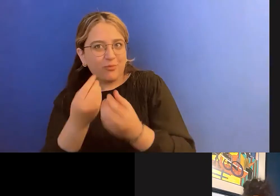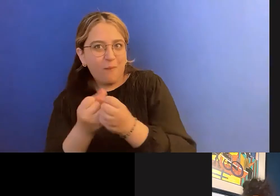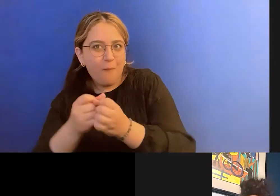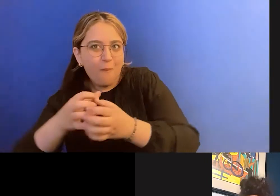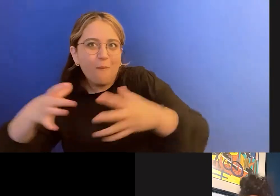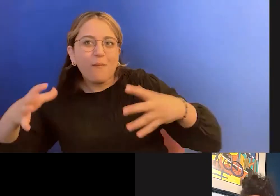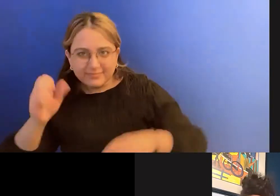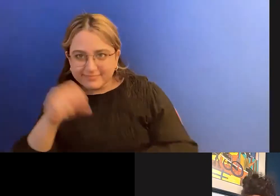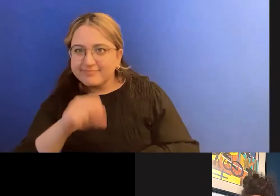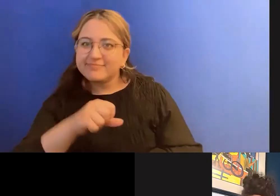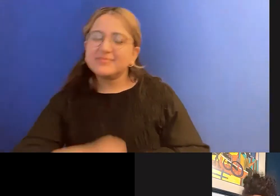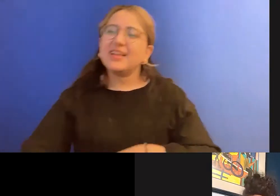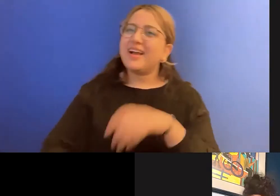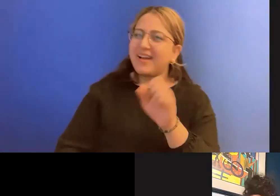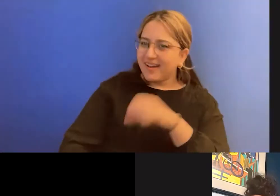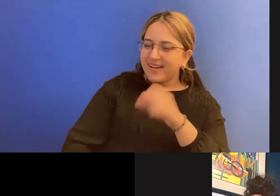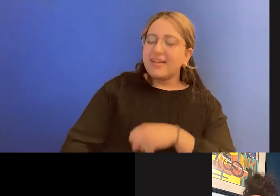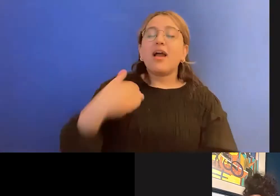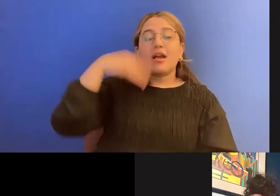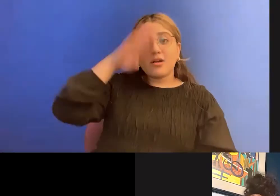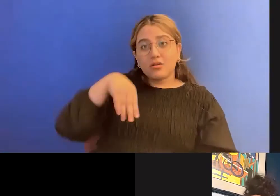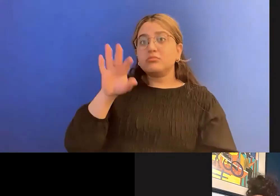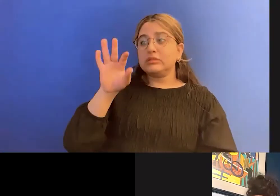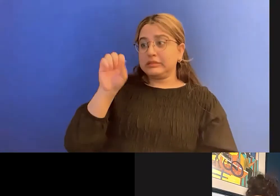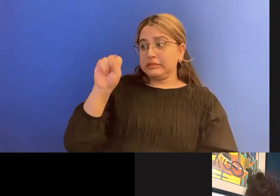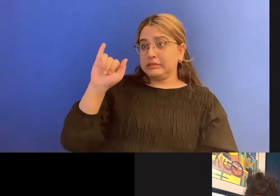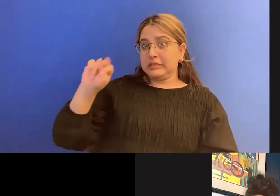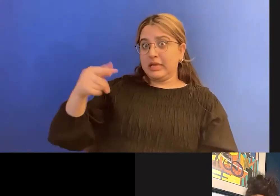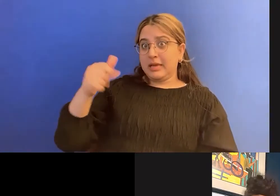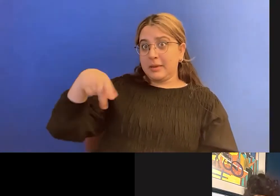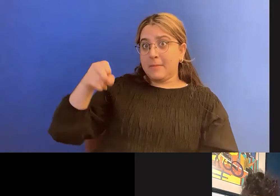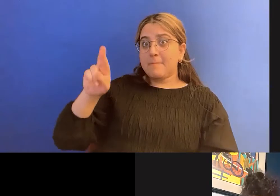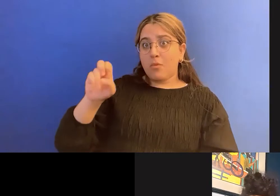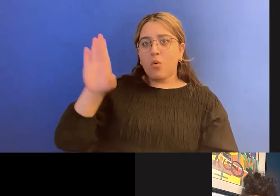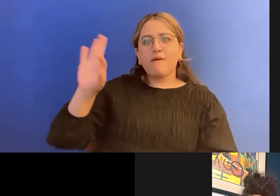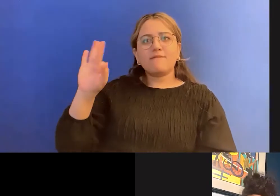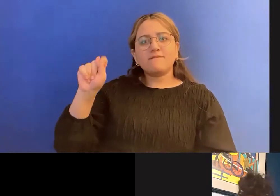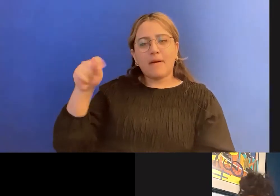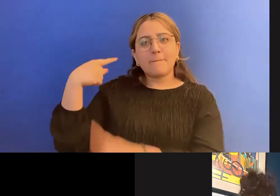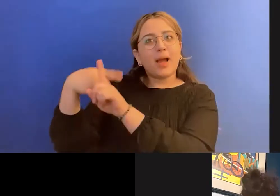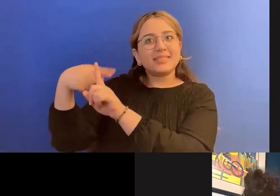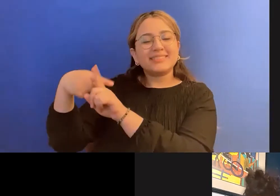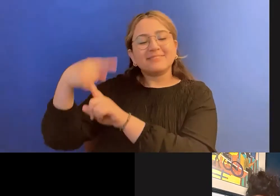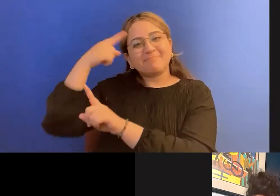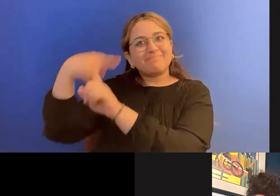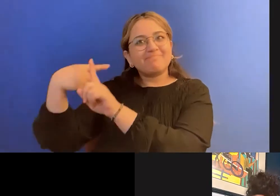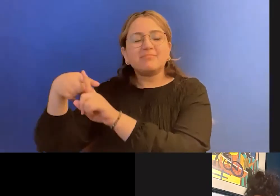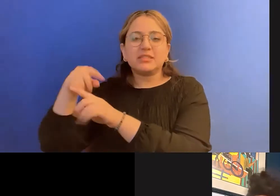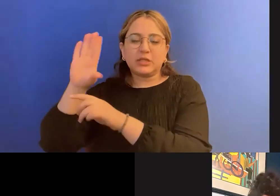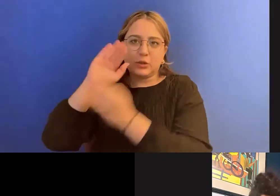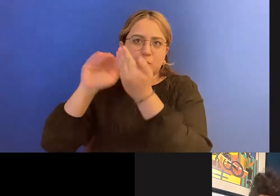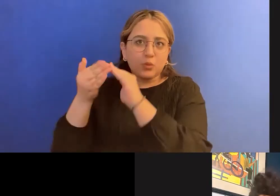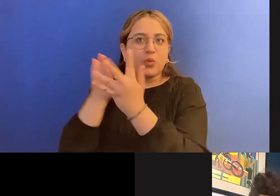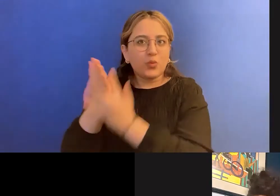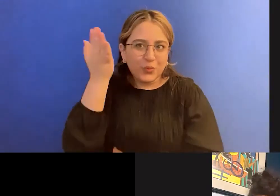I mean, I know Singapore is fat positive community through you, right? So I, know you, and I see some of your other friends participating when you are